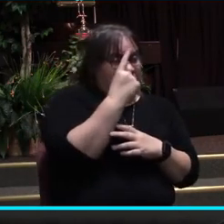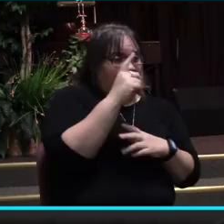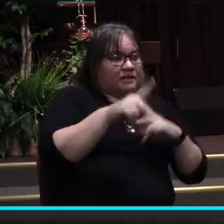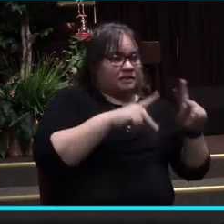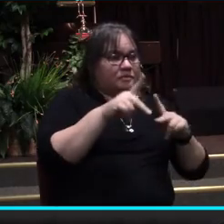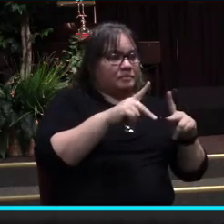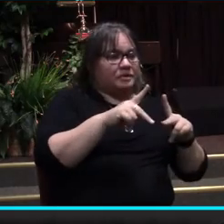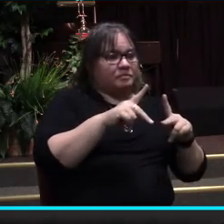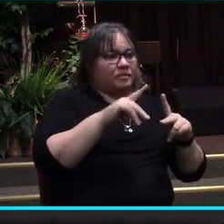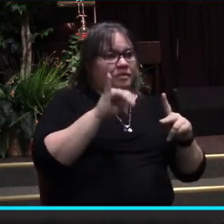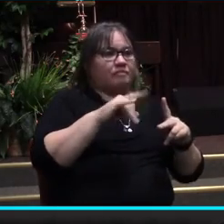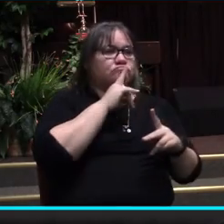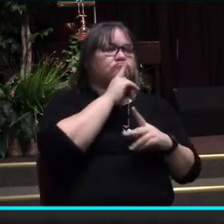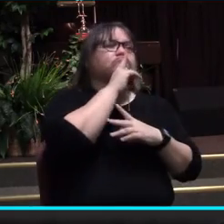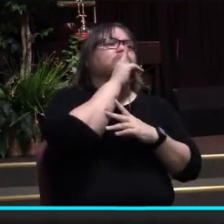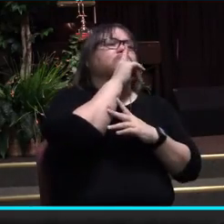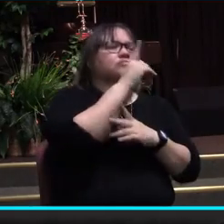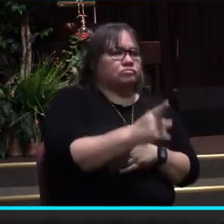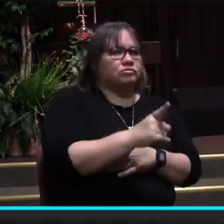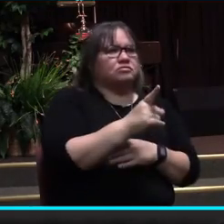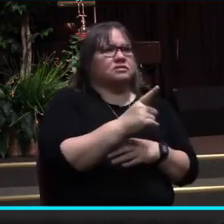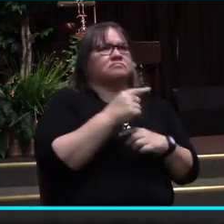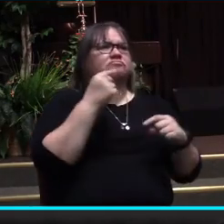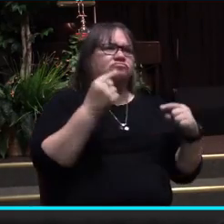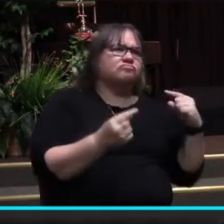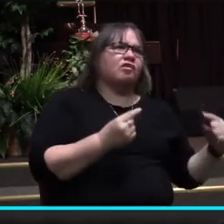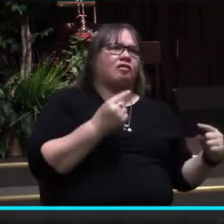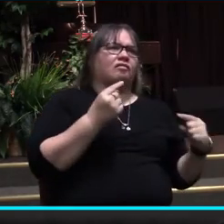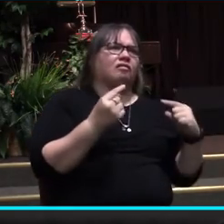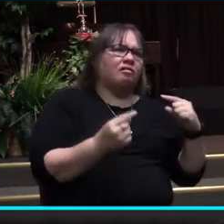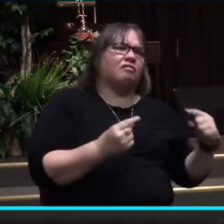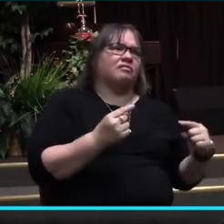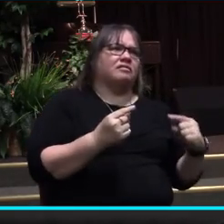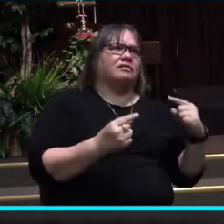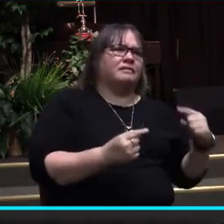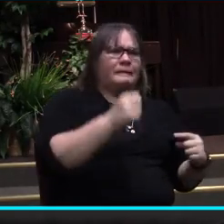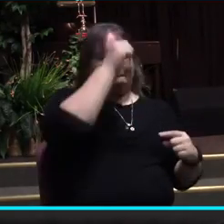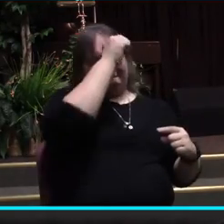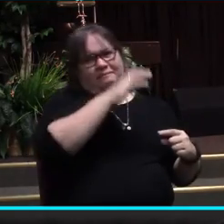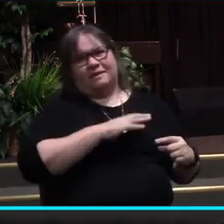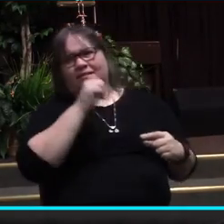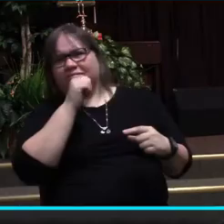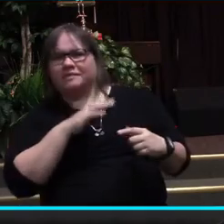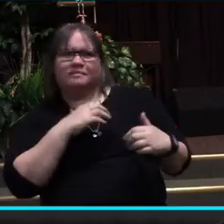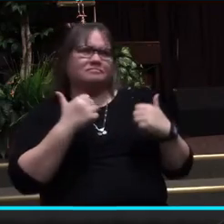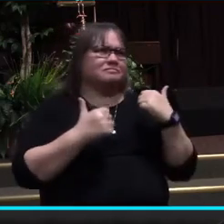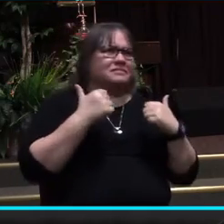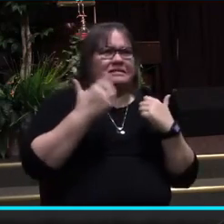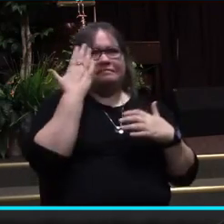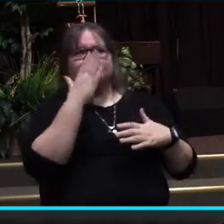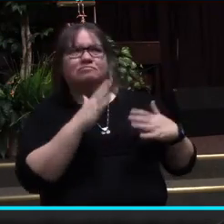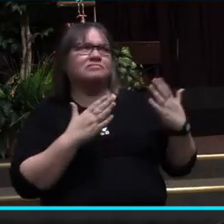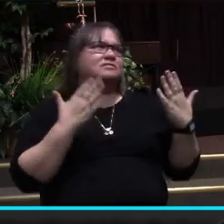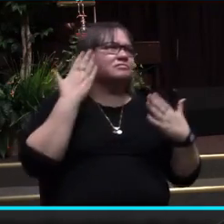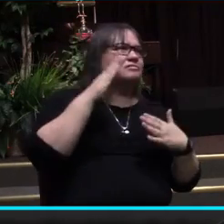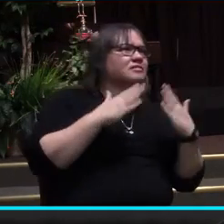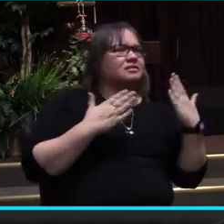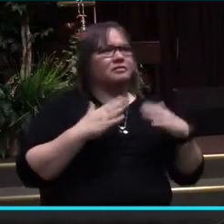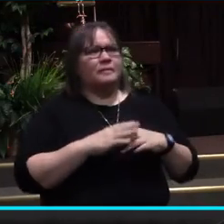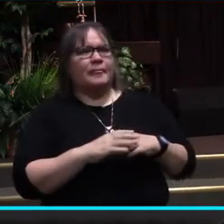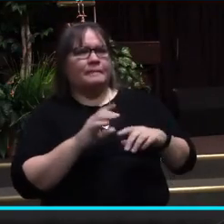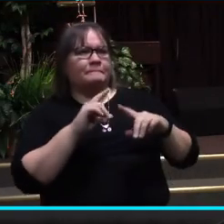that genuinely do struggle with gender confusion. But the loving